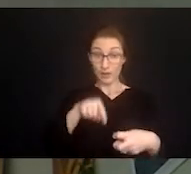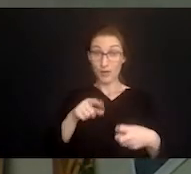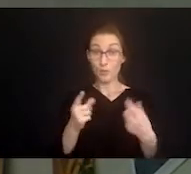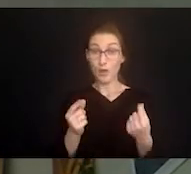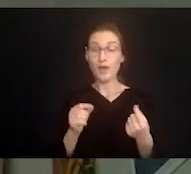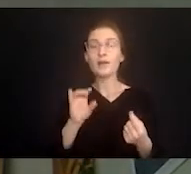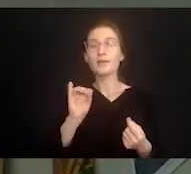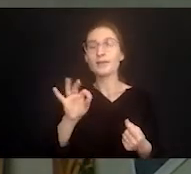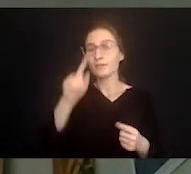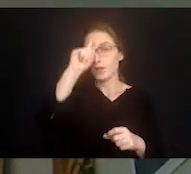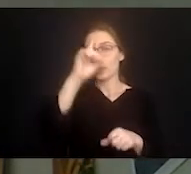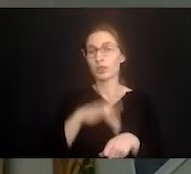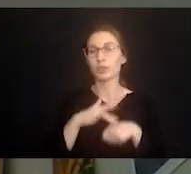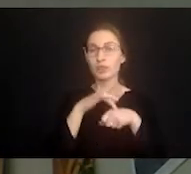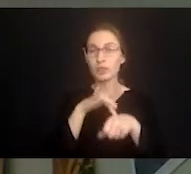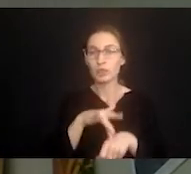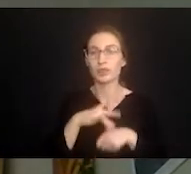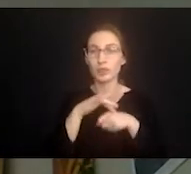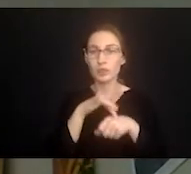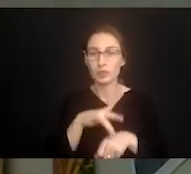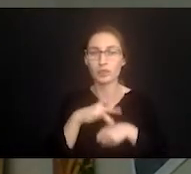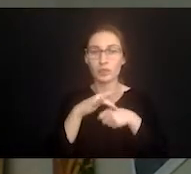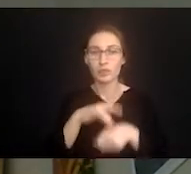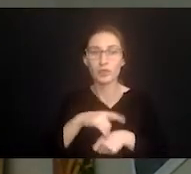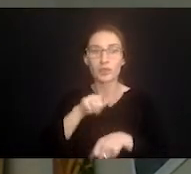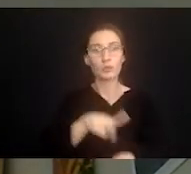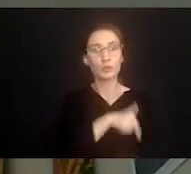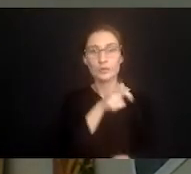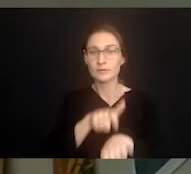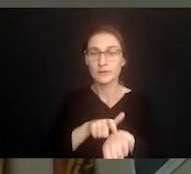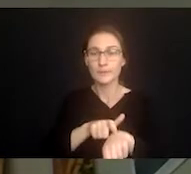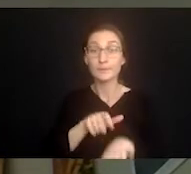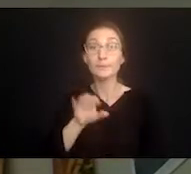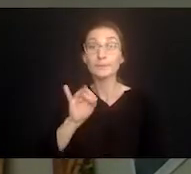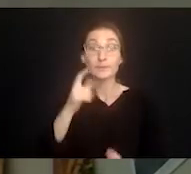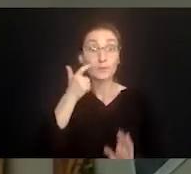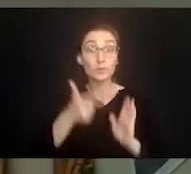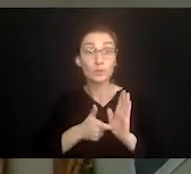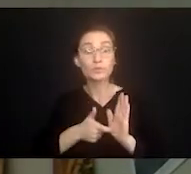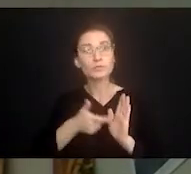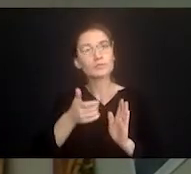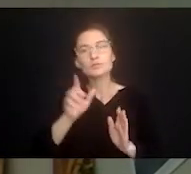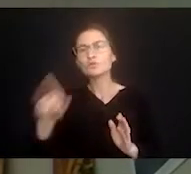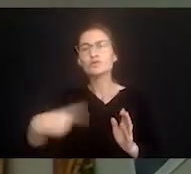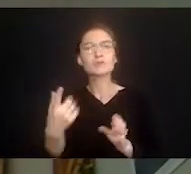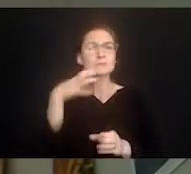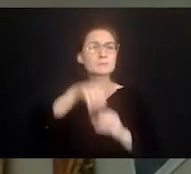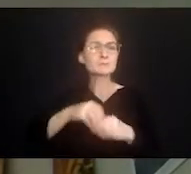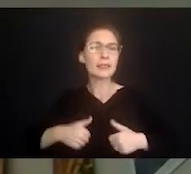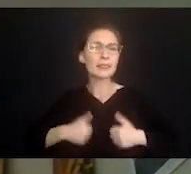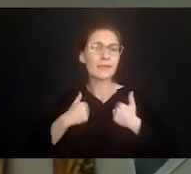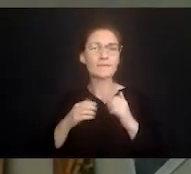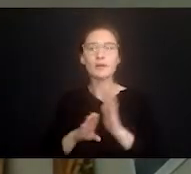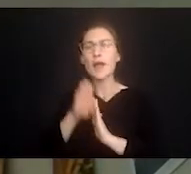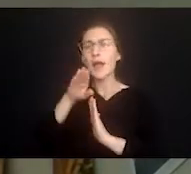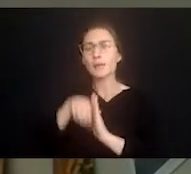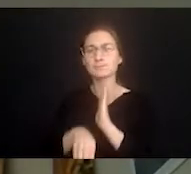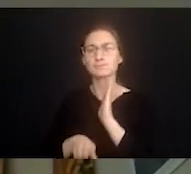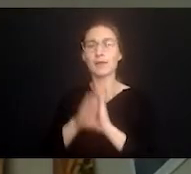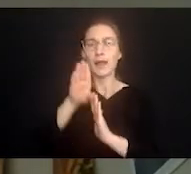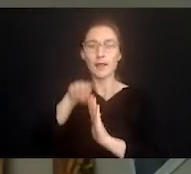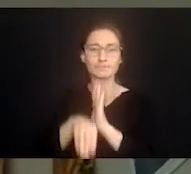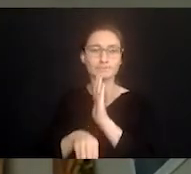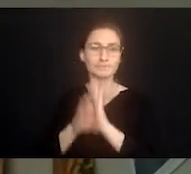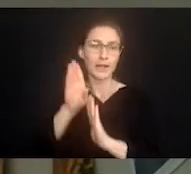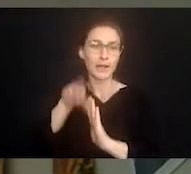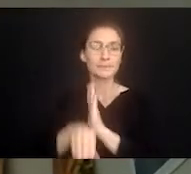camp into any of these for a long time. If we can recognize that these are part of the natural rhythms and ups and downs of life, it's